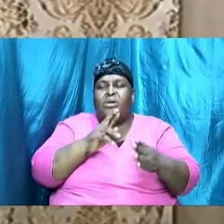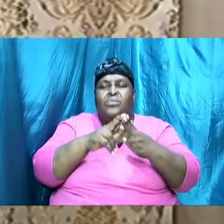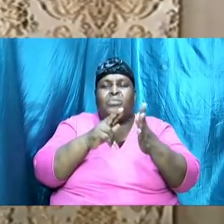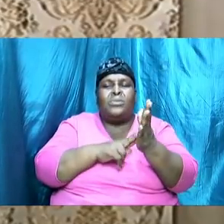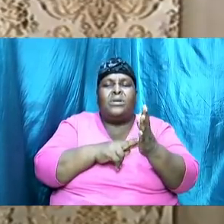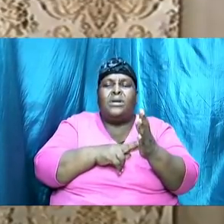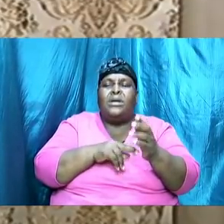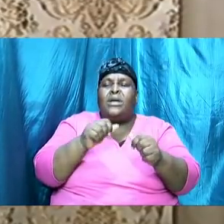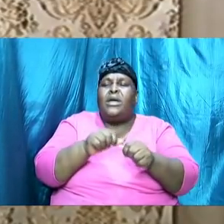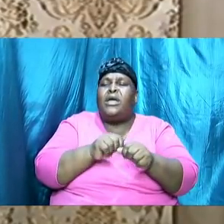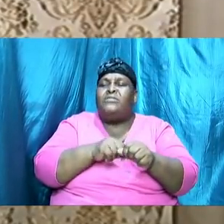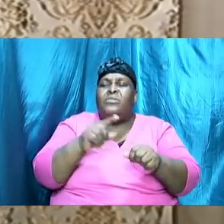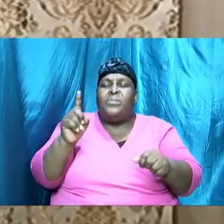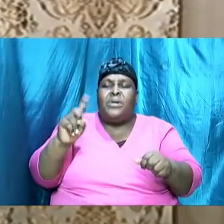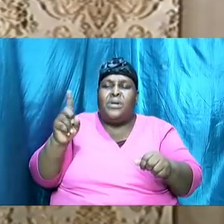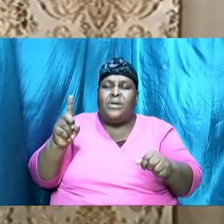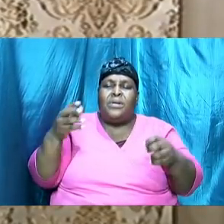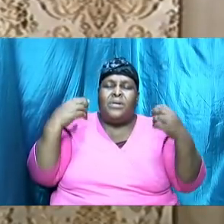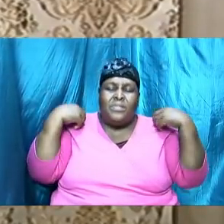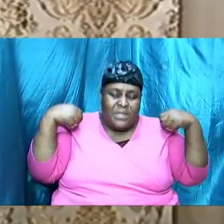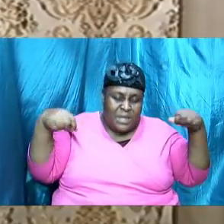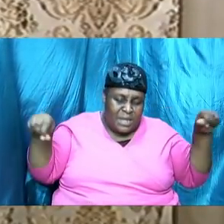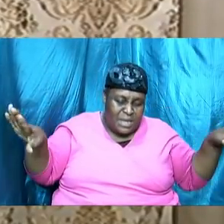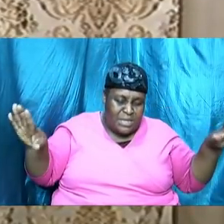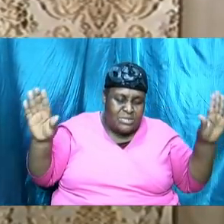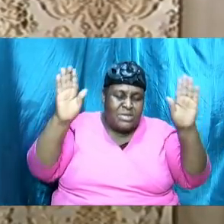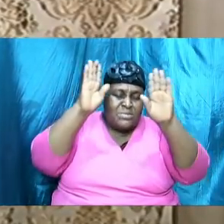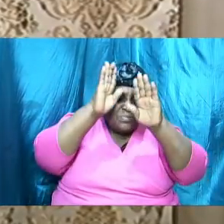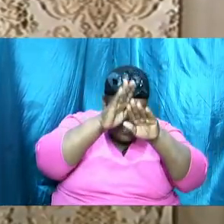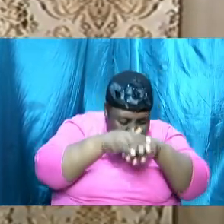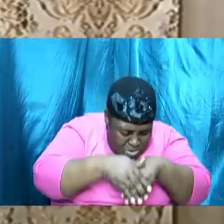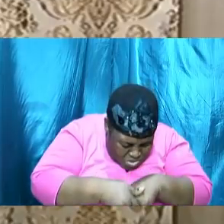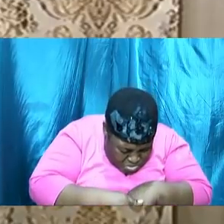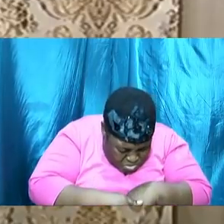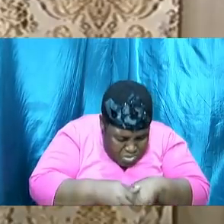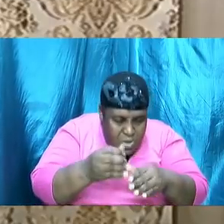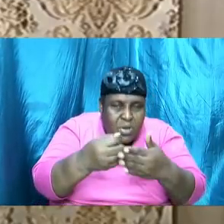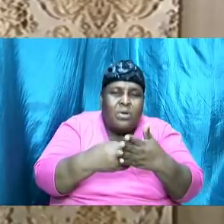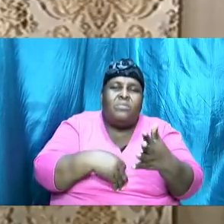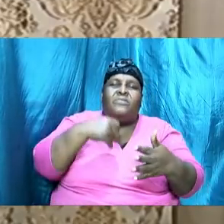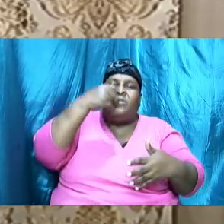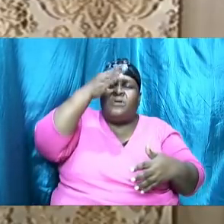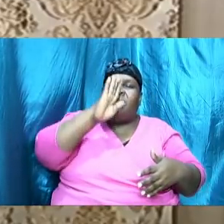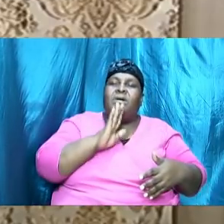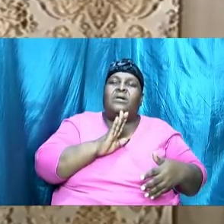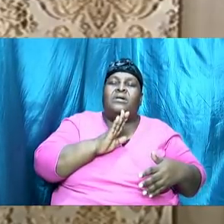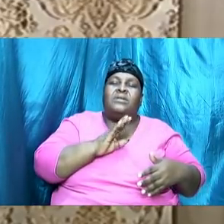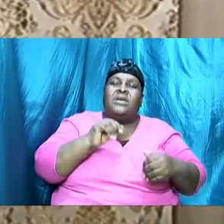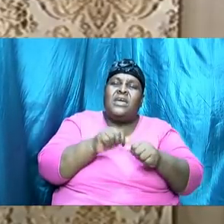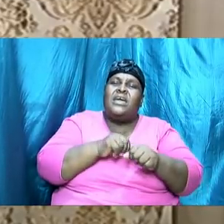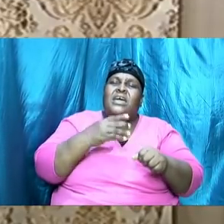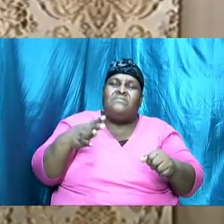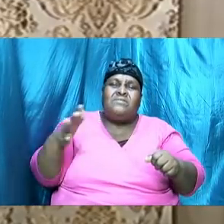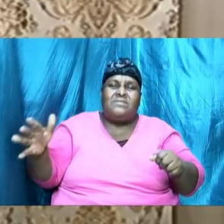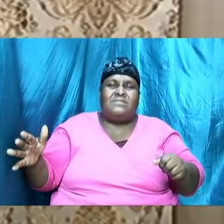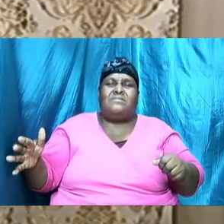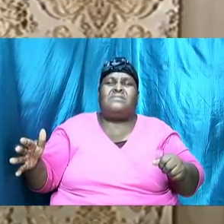the angels bow before him everything is done in a